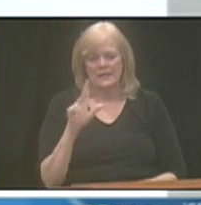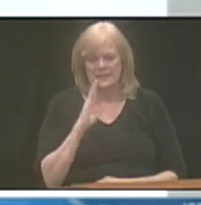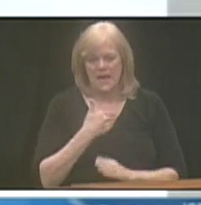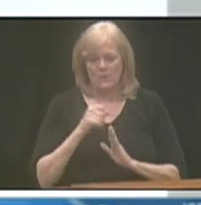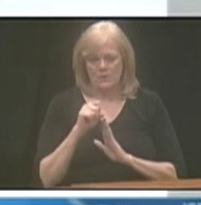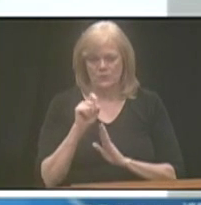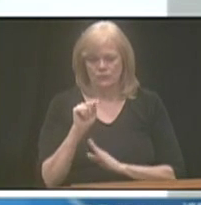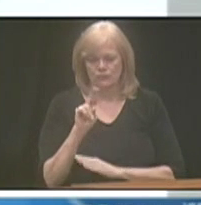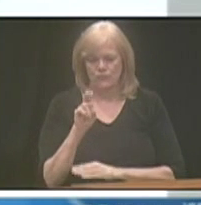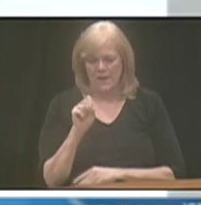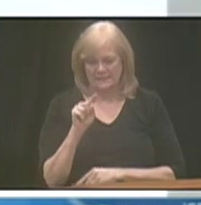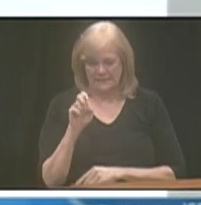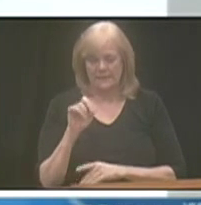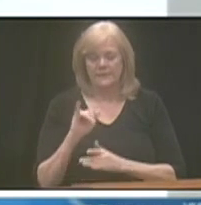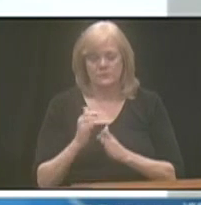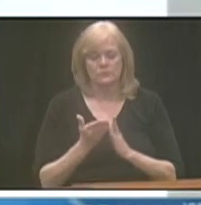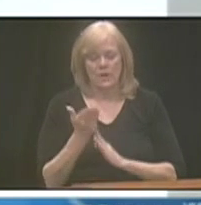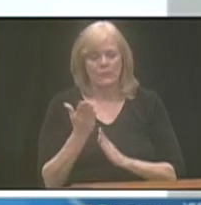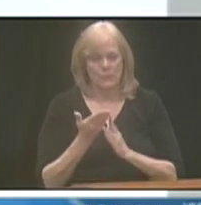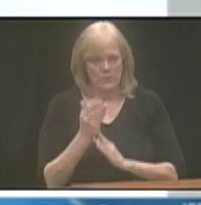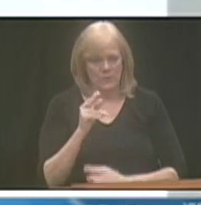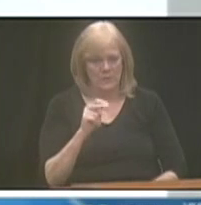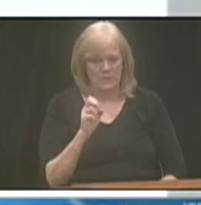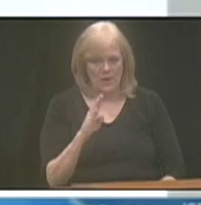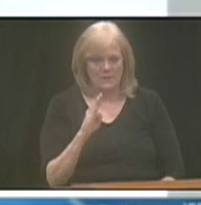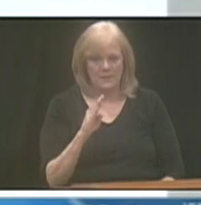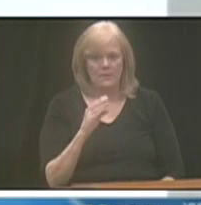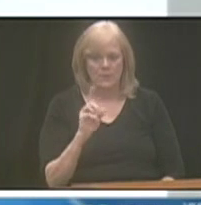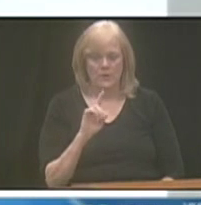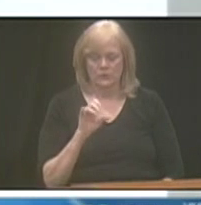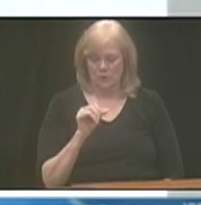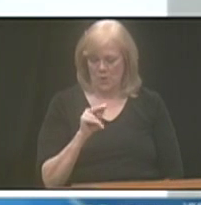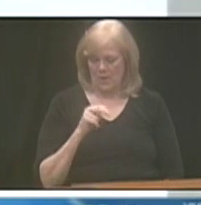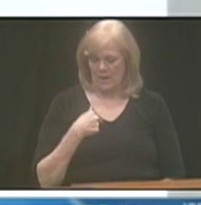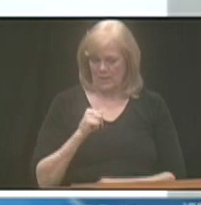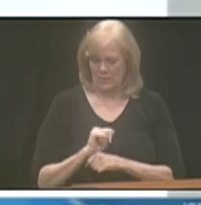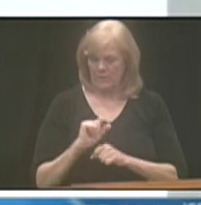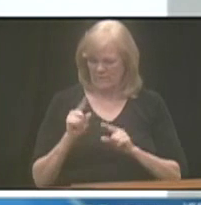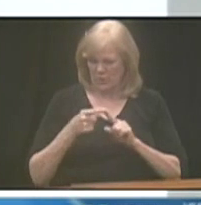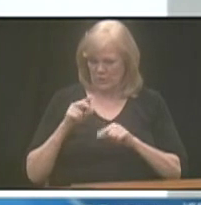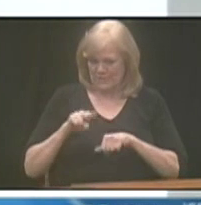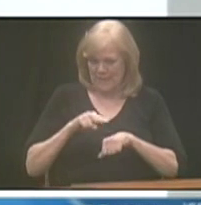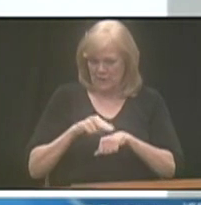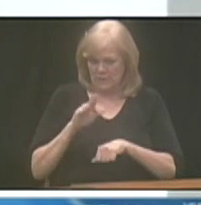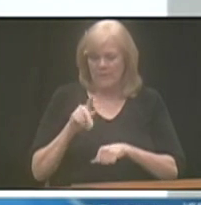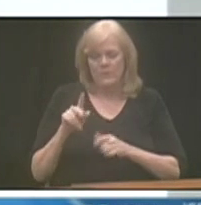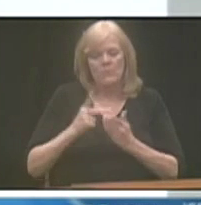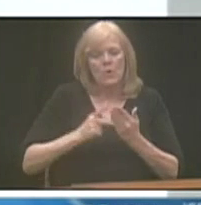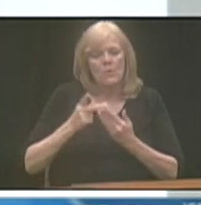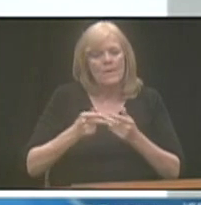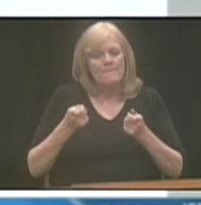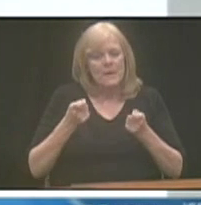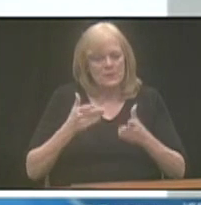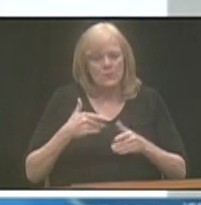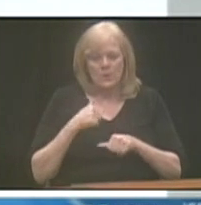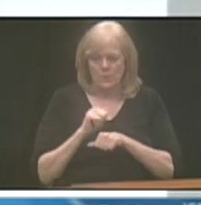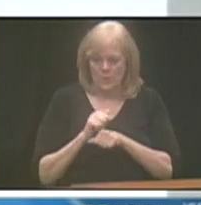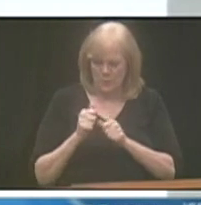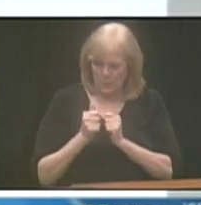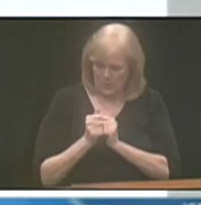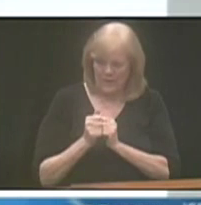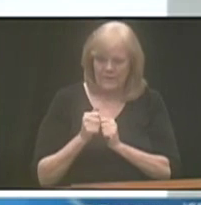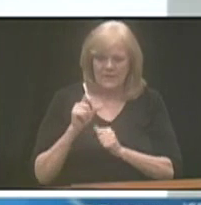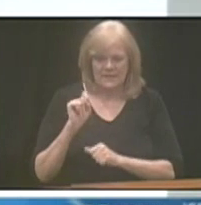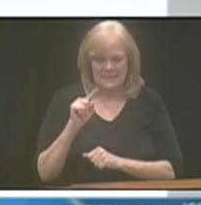through the state. You know, First National Bank of Omaha, where Joanna and I work, are the program manager. So, we work alongside with the state